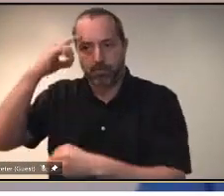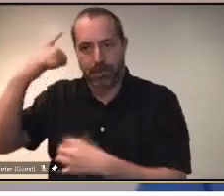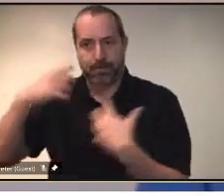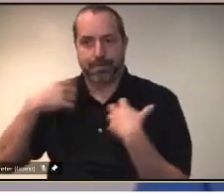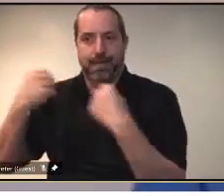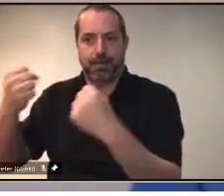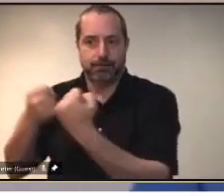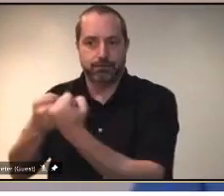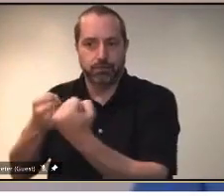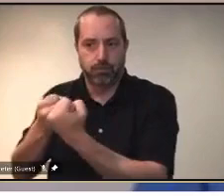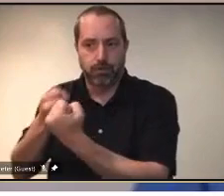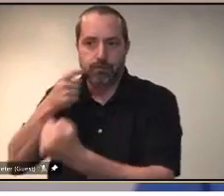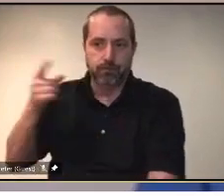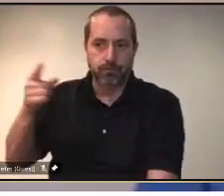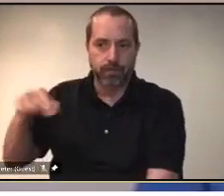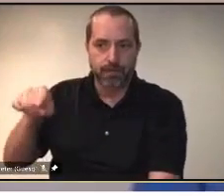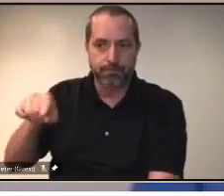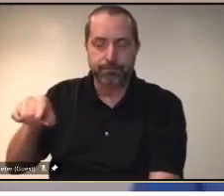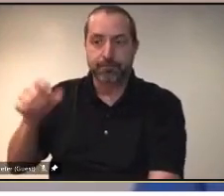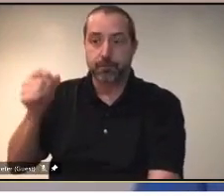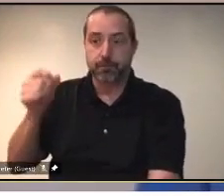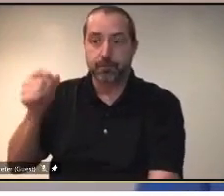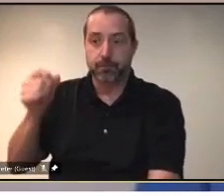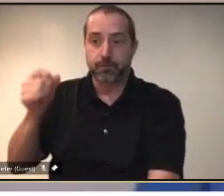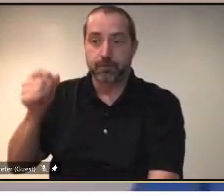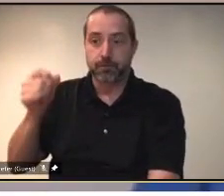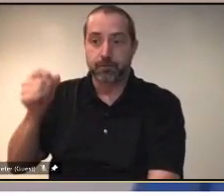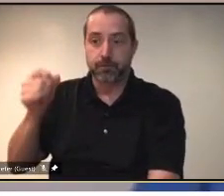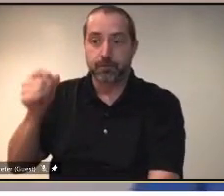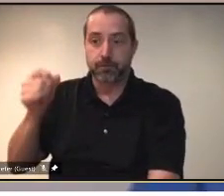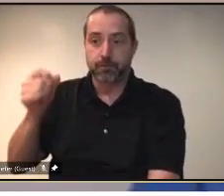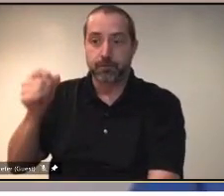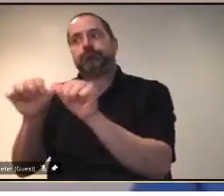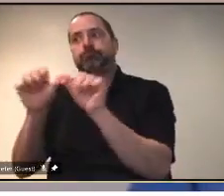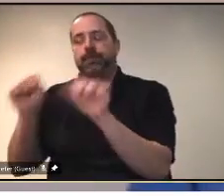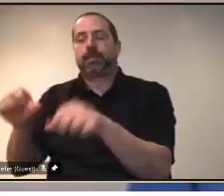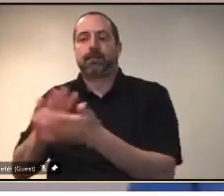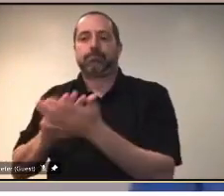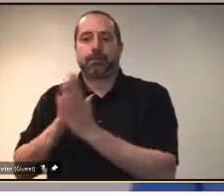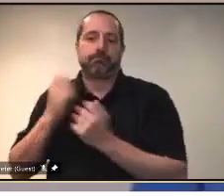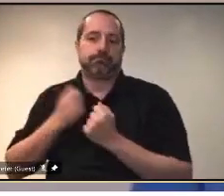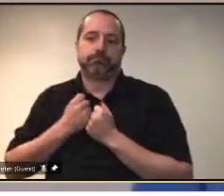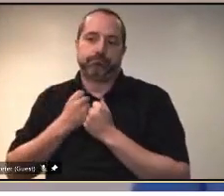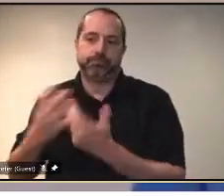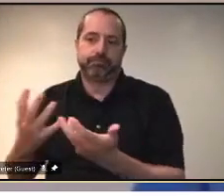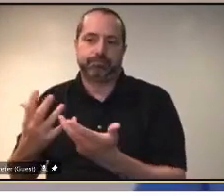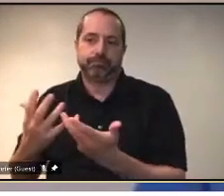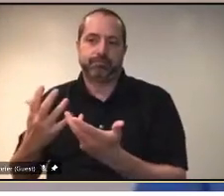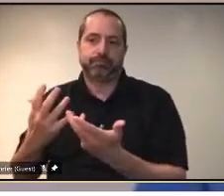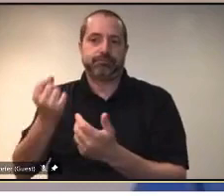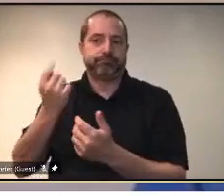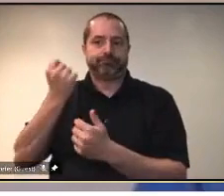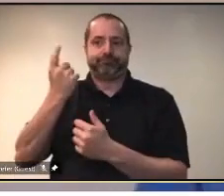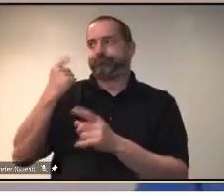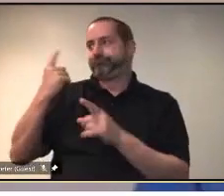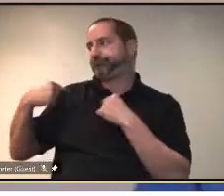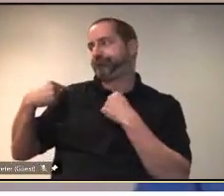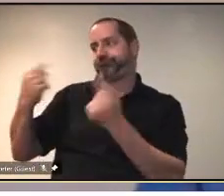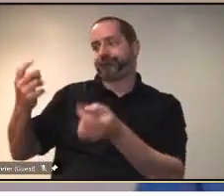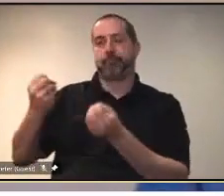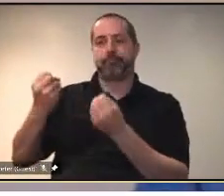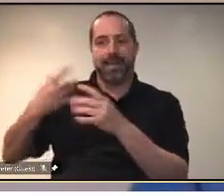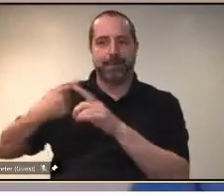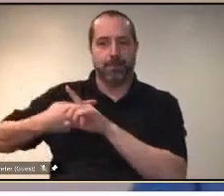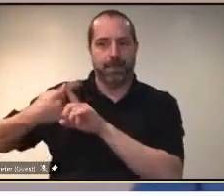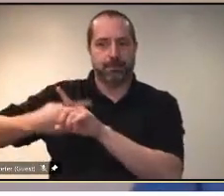both resilience and fatigue were inevitable, given the number of months the pandemic has been impacted. It's also a